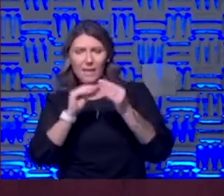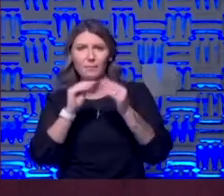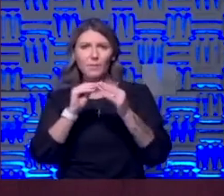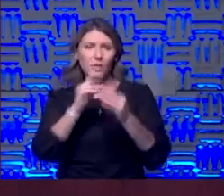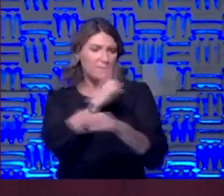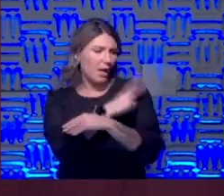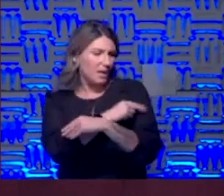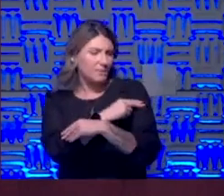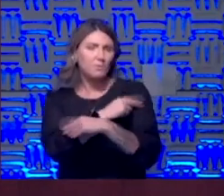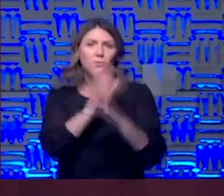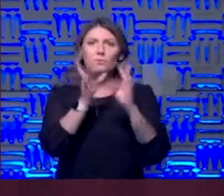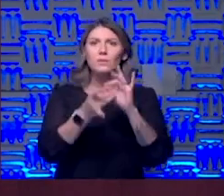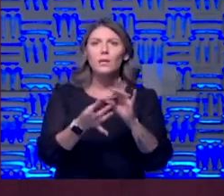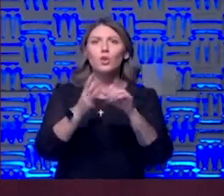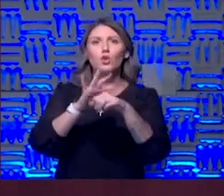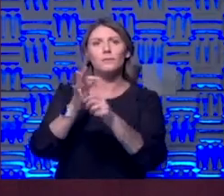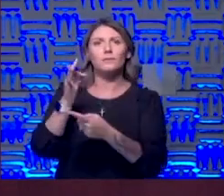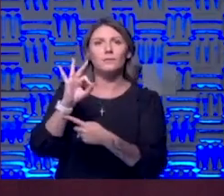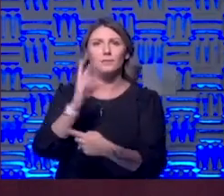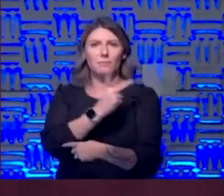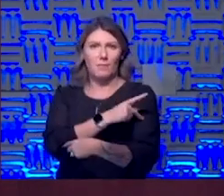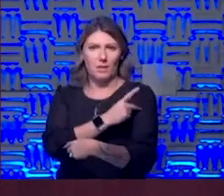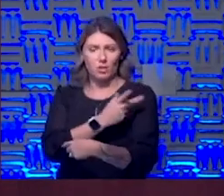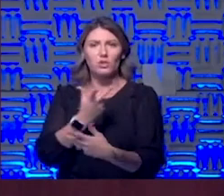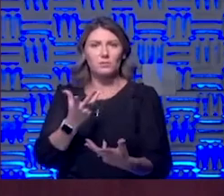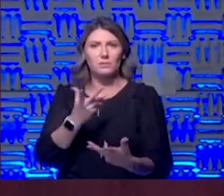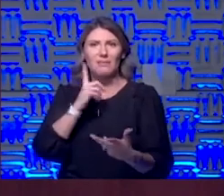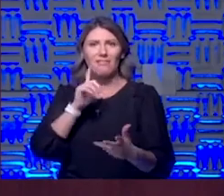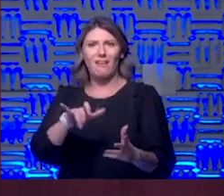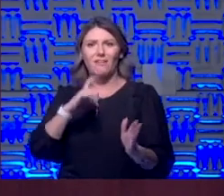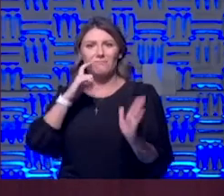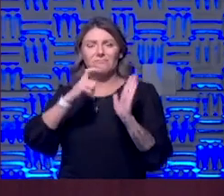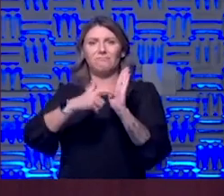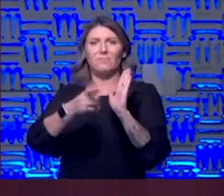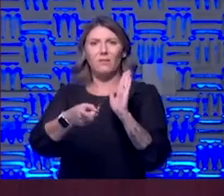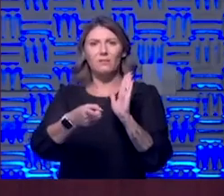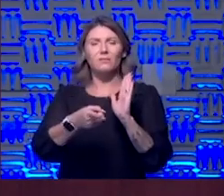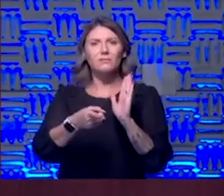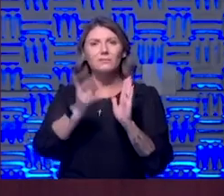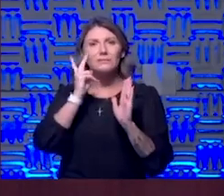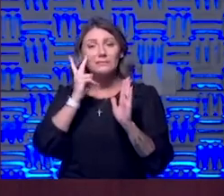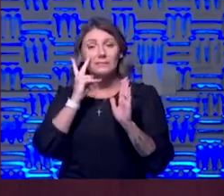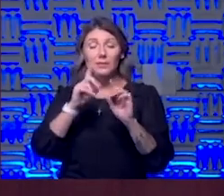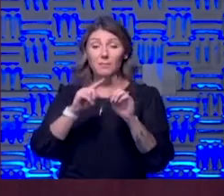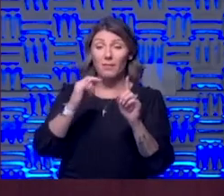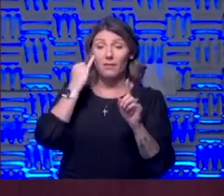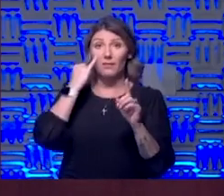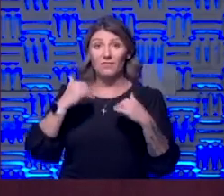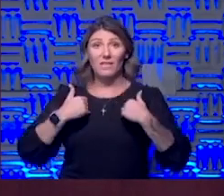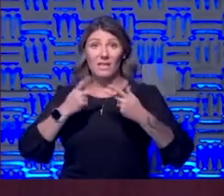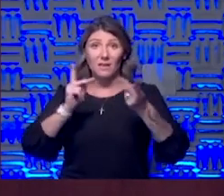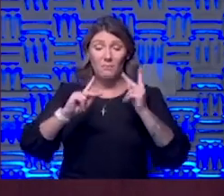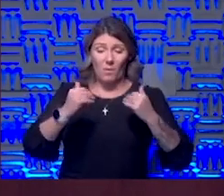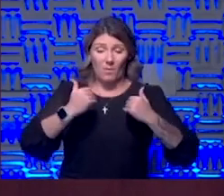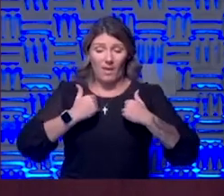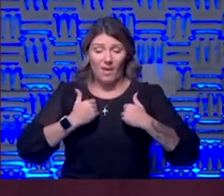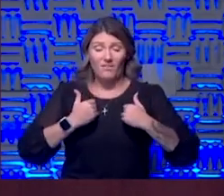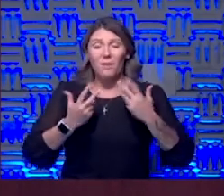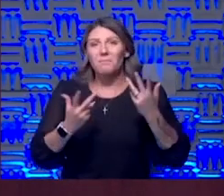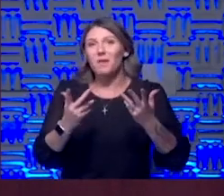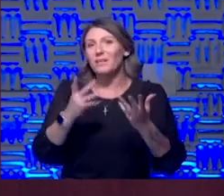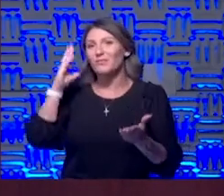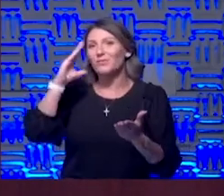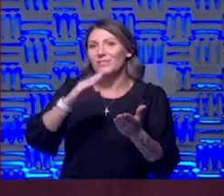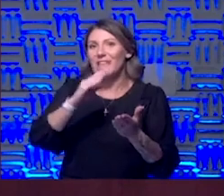coming 19 patients that gives us an indication although you know if younger people have it maybe there is less